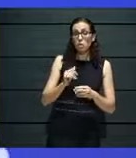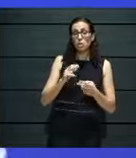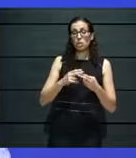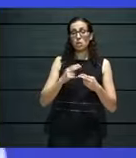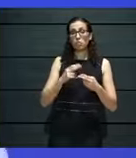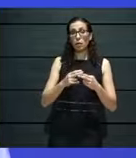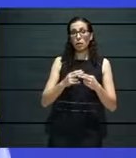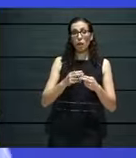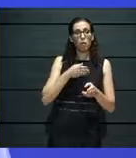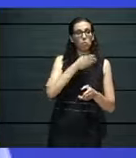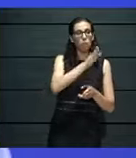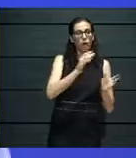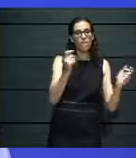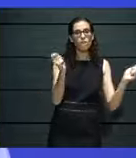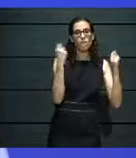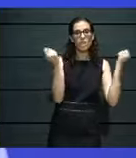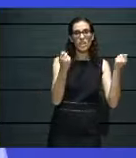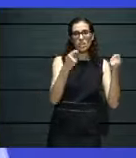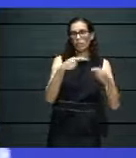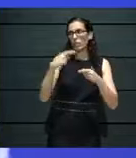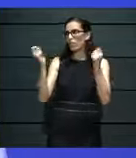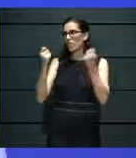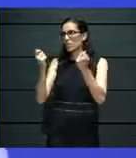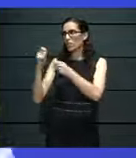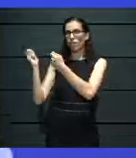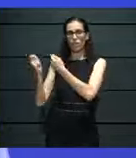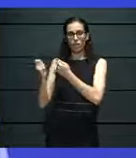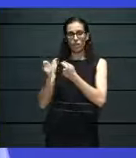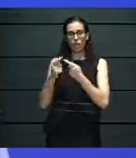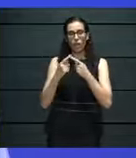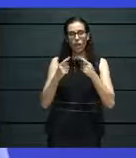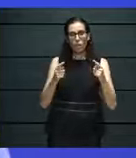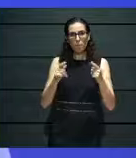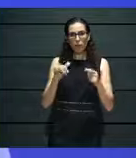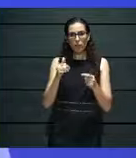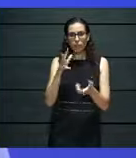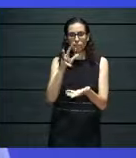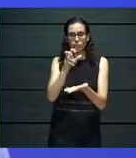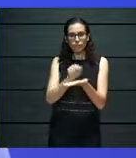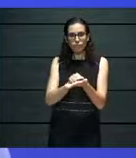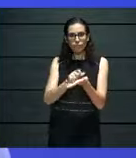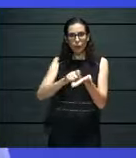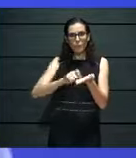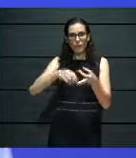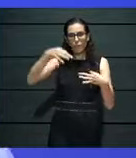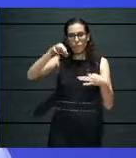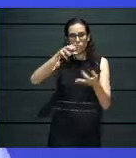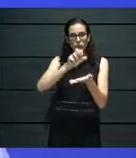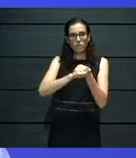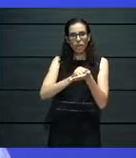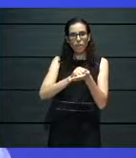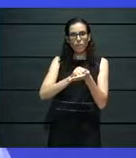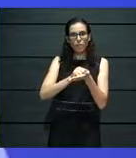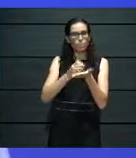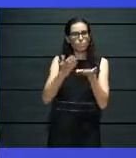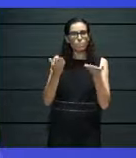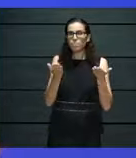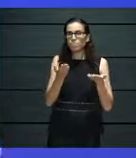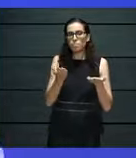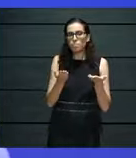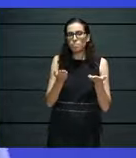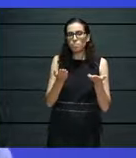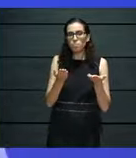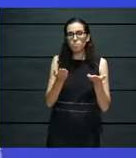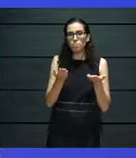to go to several festivals, but then outside of a documentation archived kind of presence, the project does not have